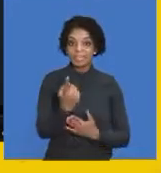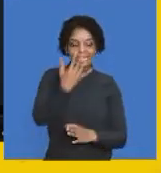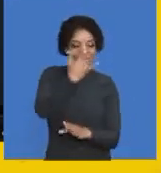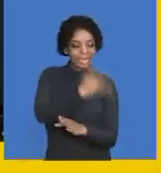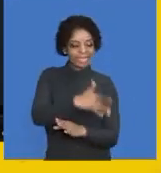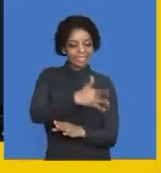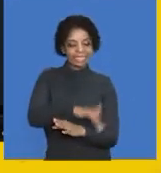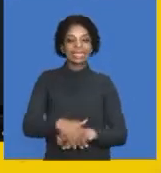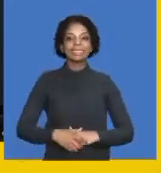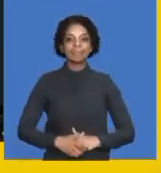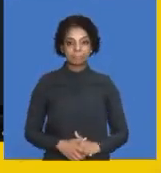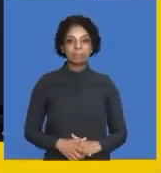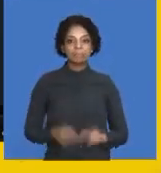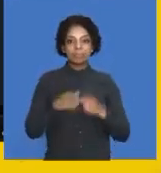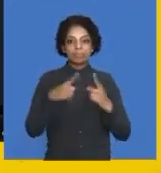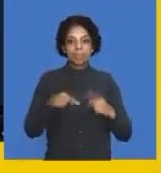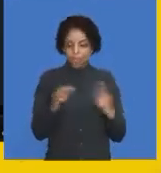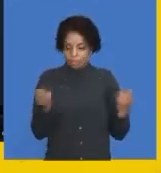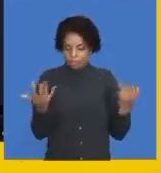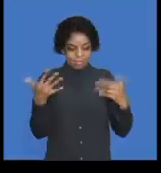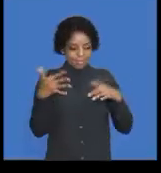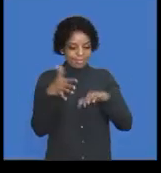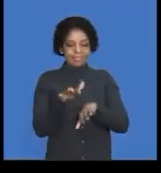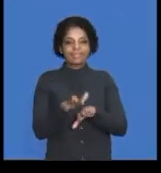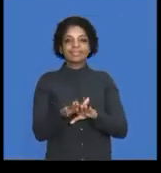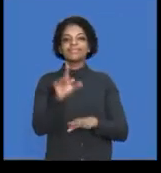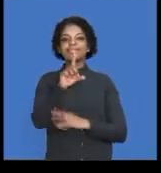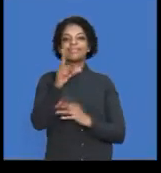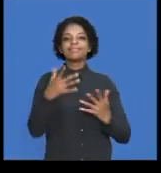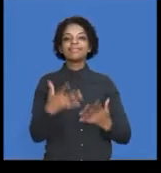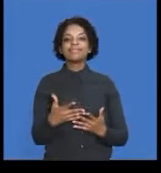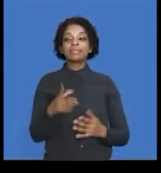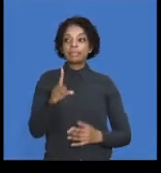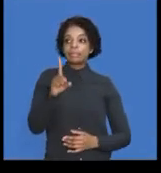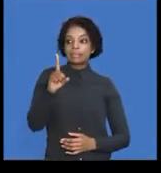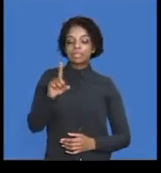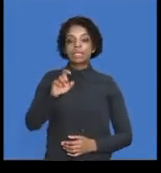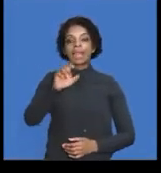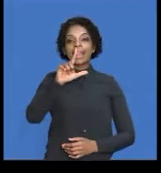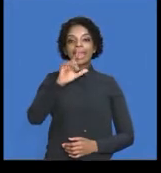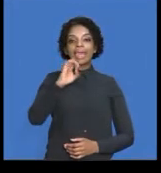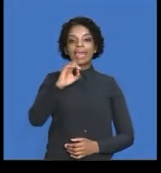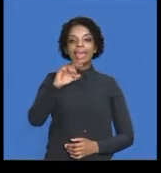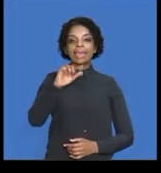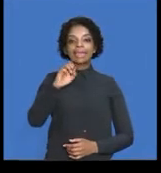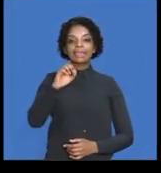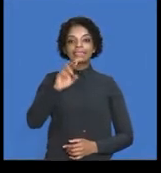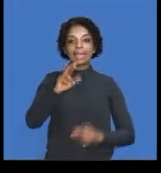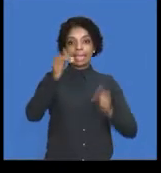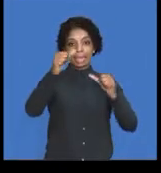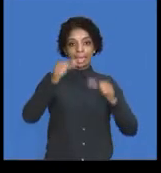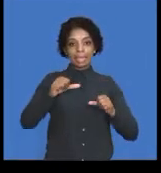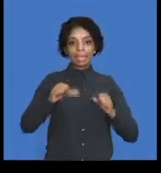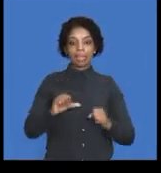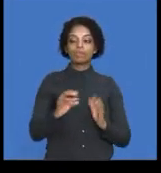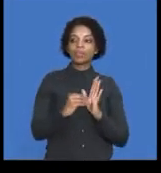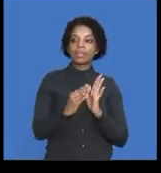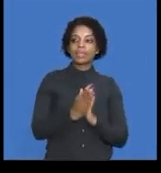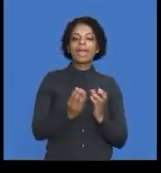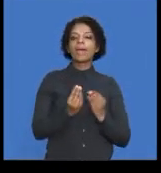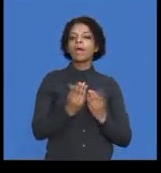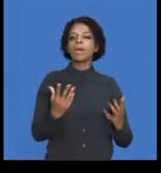We are reconciling the ledger account. There we go. With the statement 32,600.